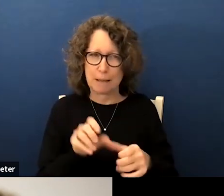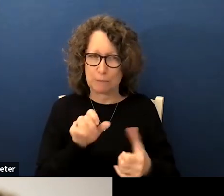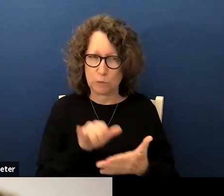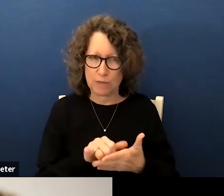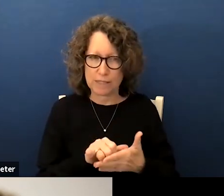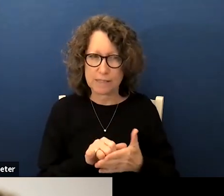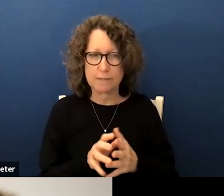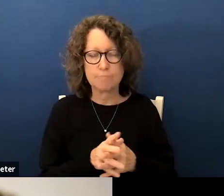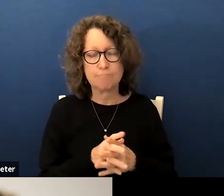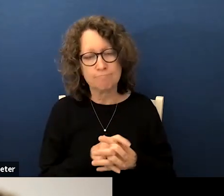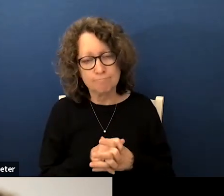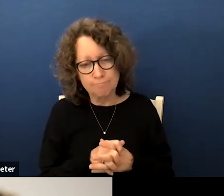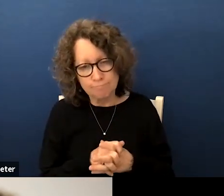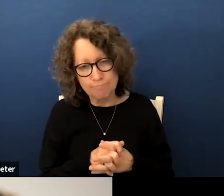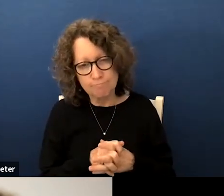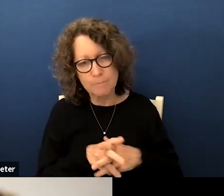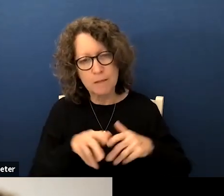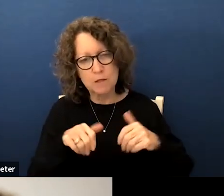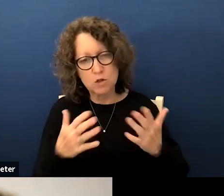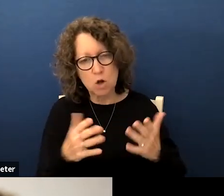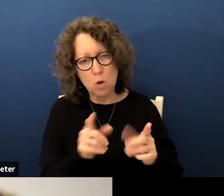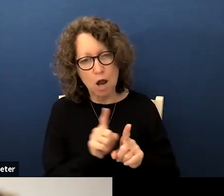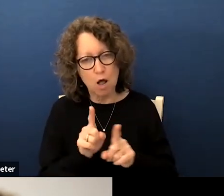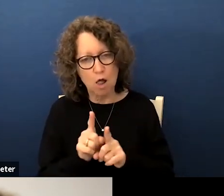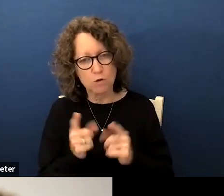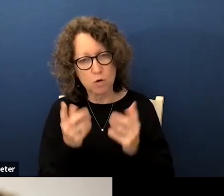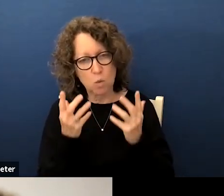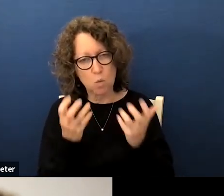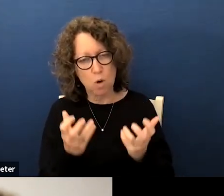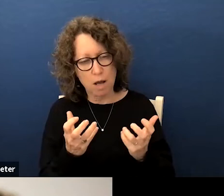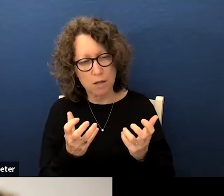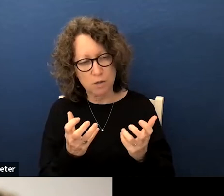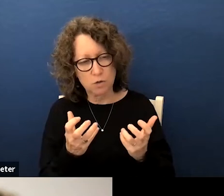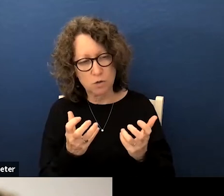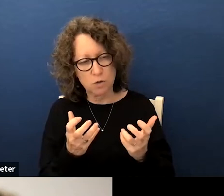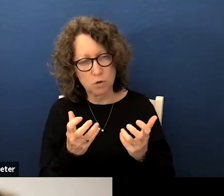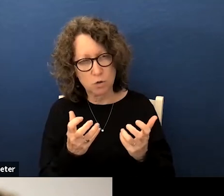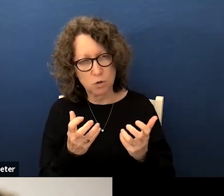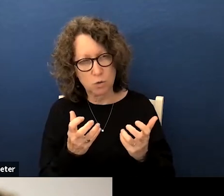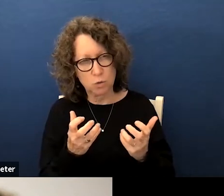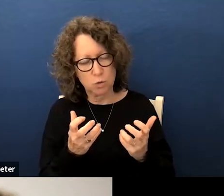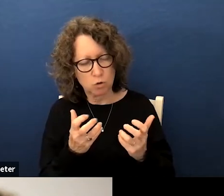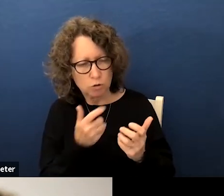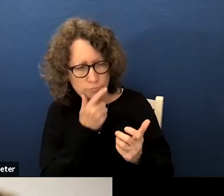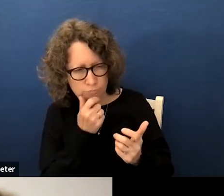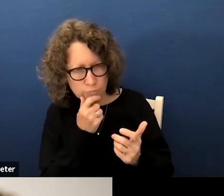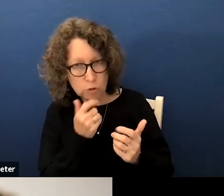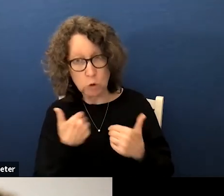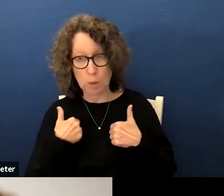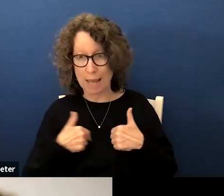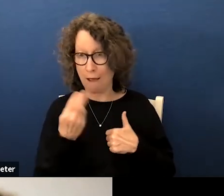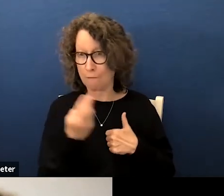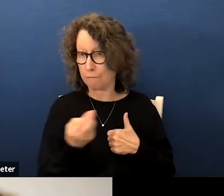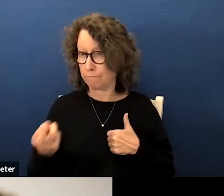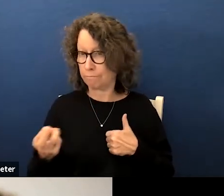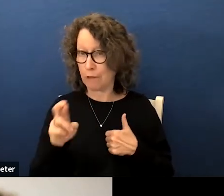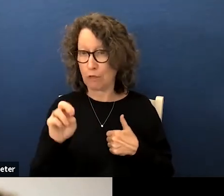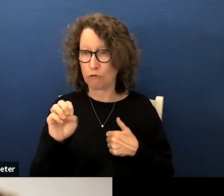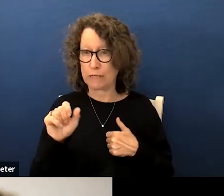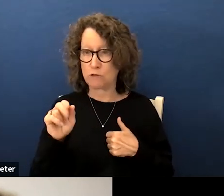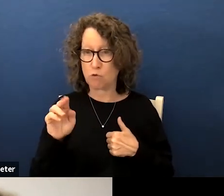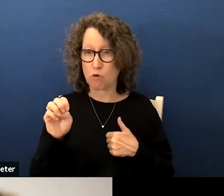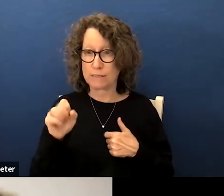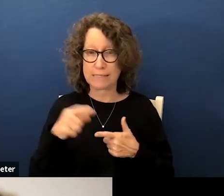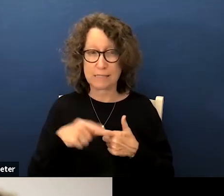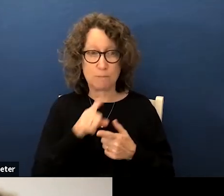um and so i also want to look at you know how would we have the resources um to make sure